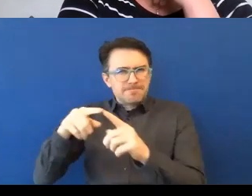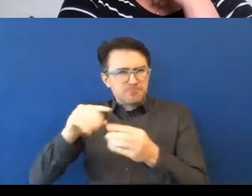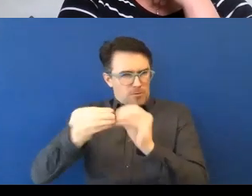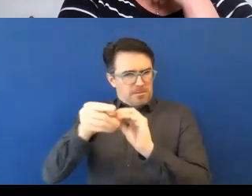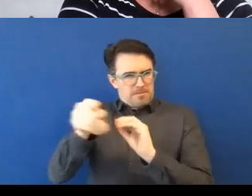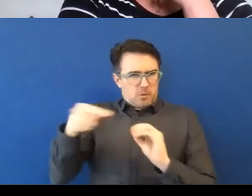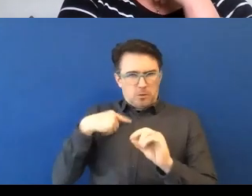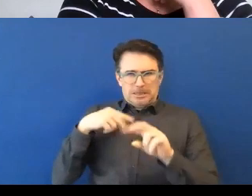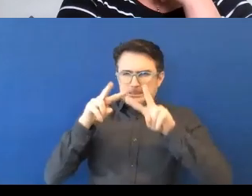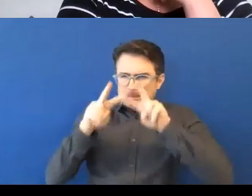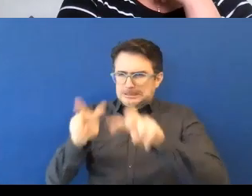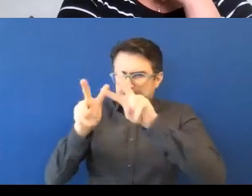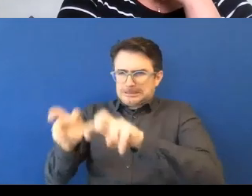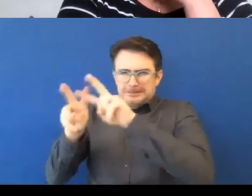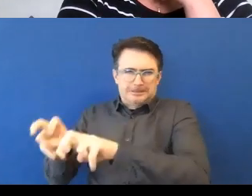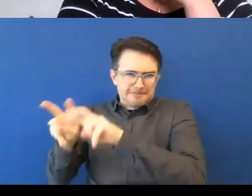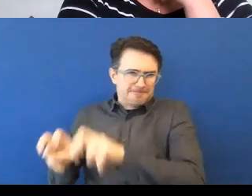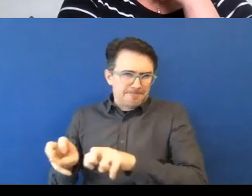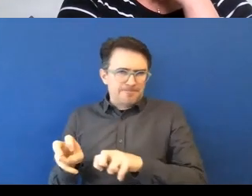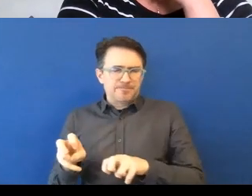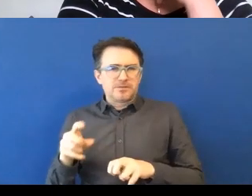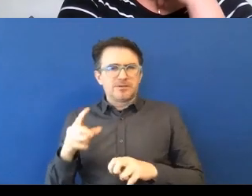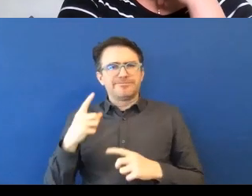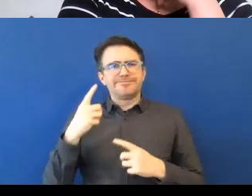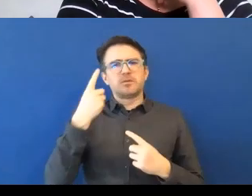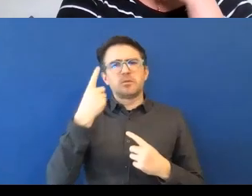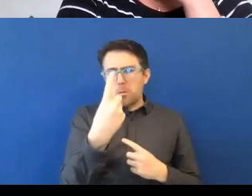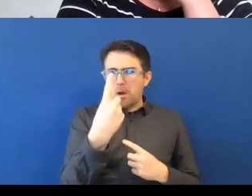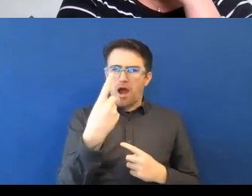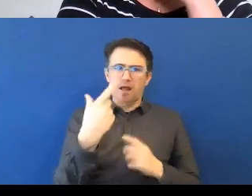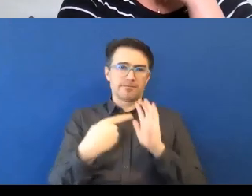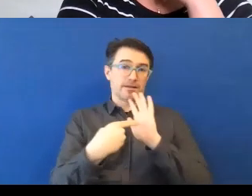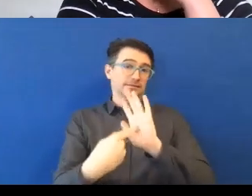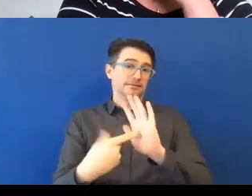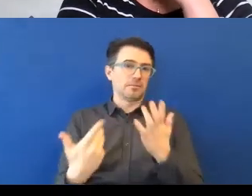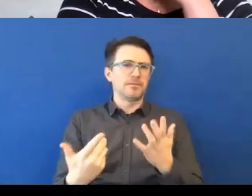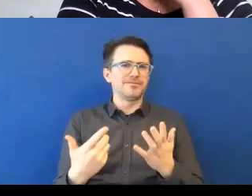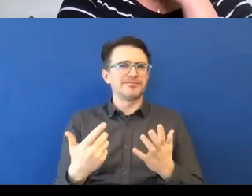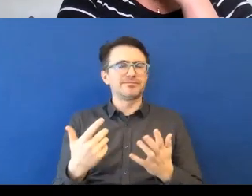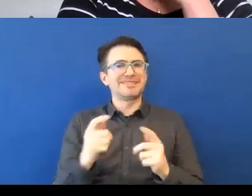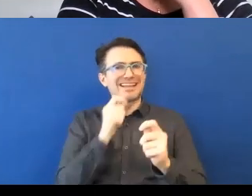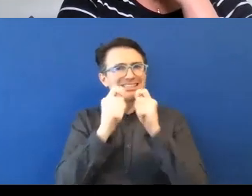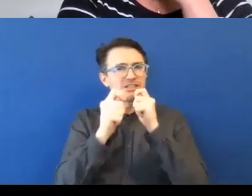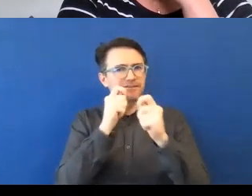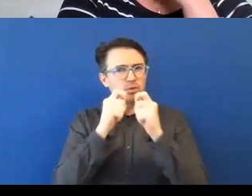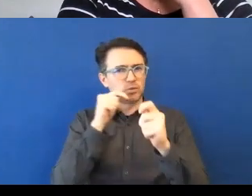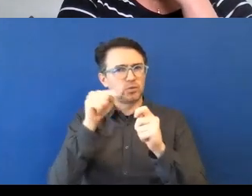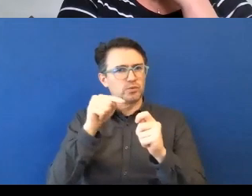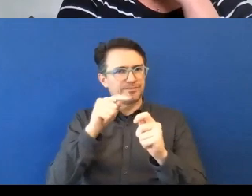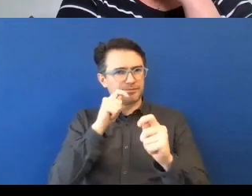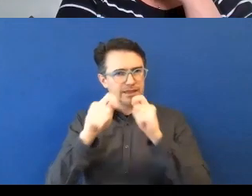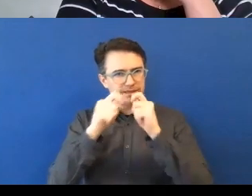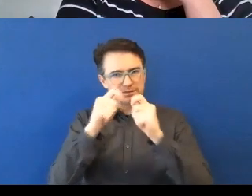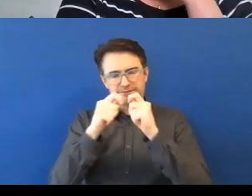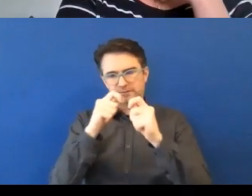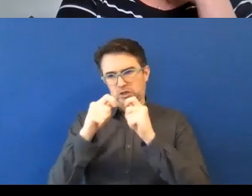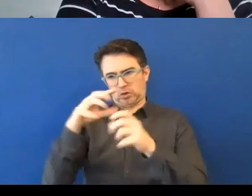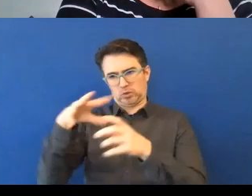than, you know, don't take it as fact, but my questions around them are around